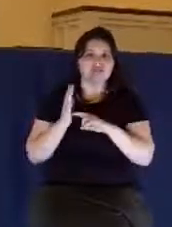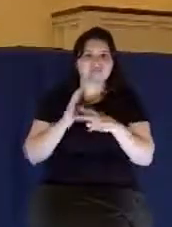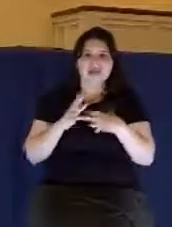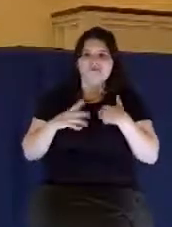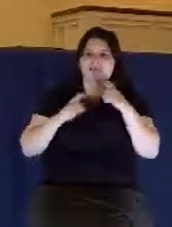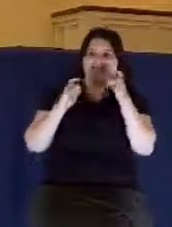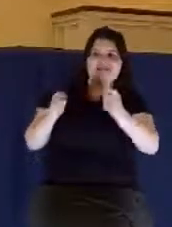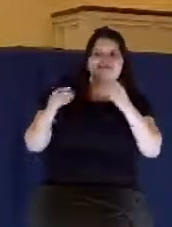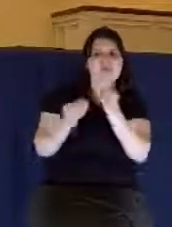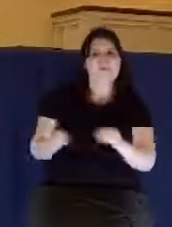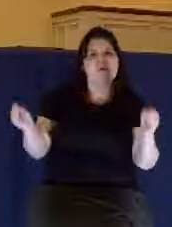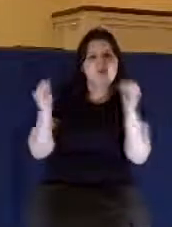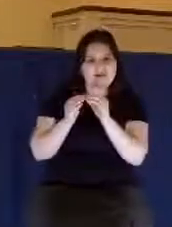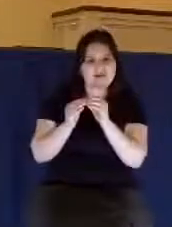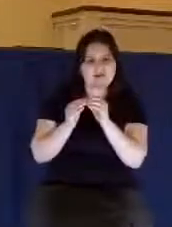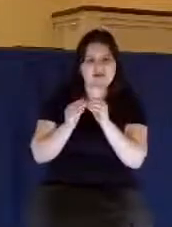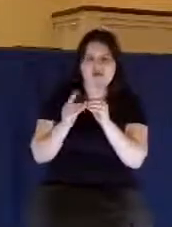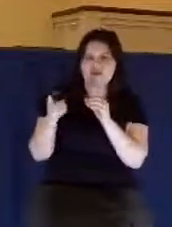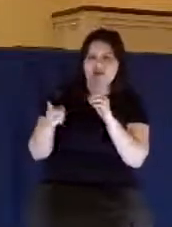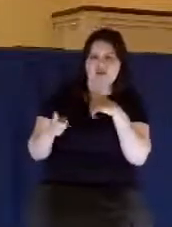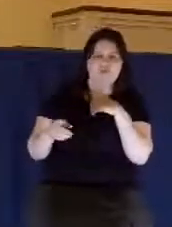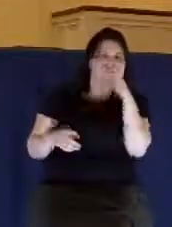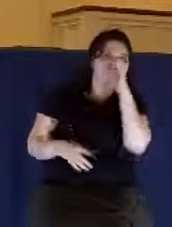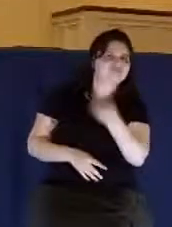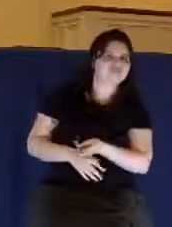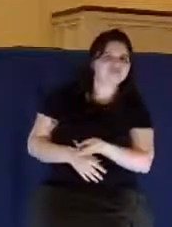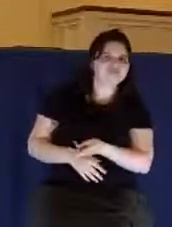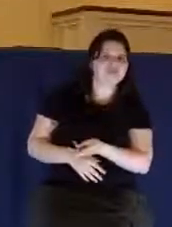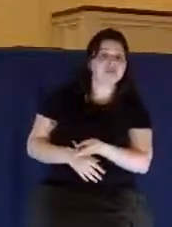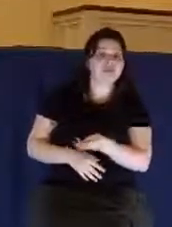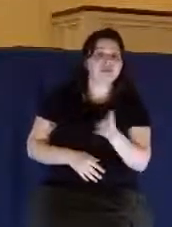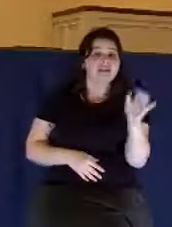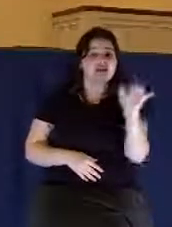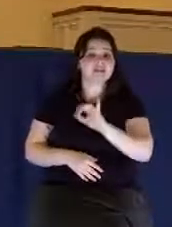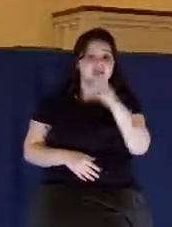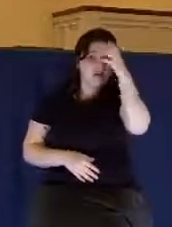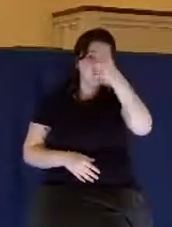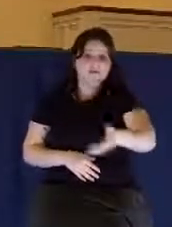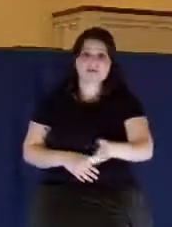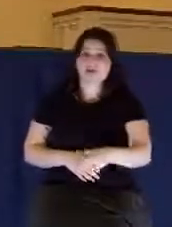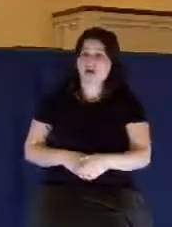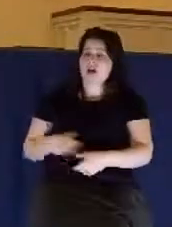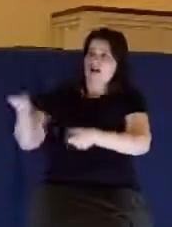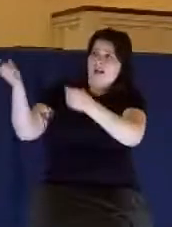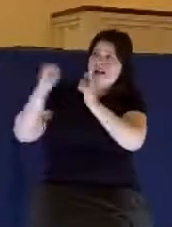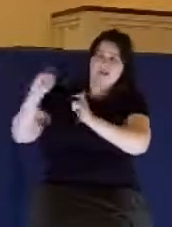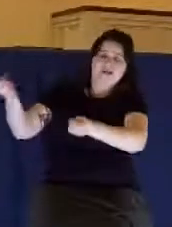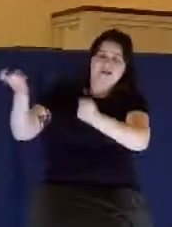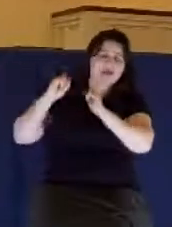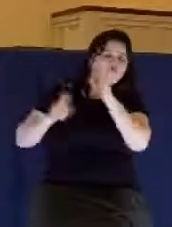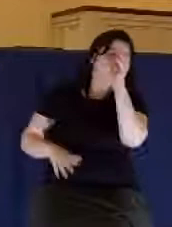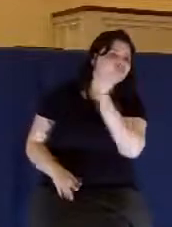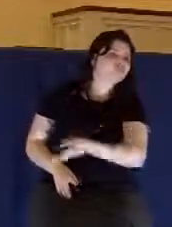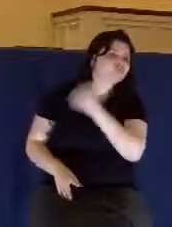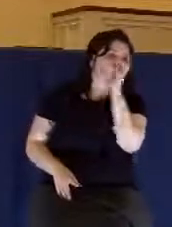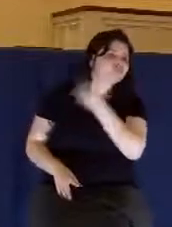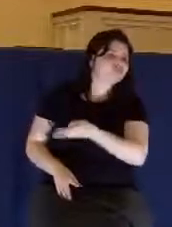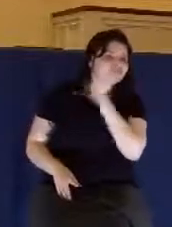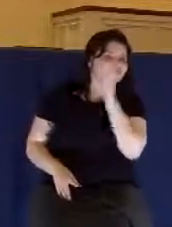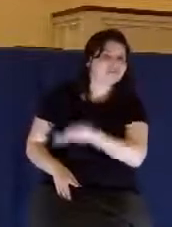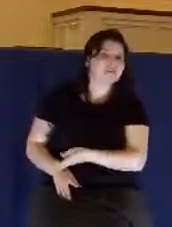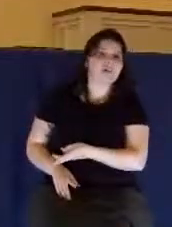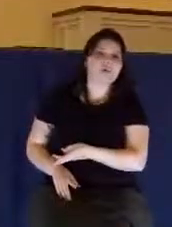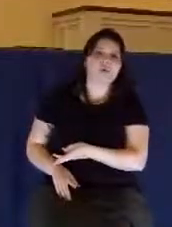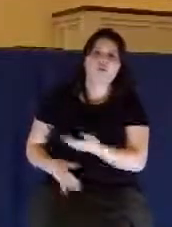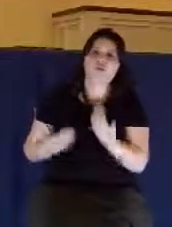you despise what I gave you. And when you despise what God's already given you, you're way open for